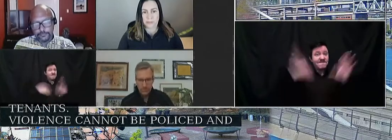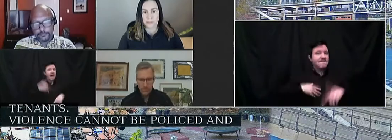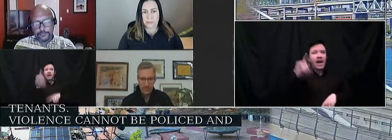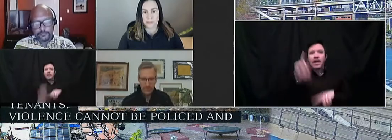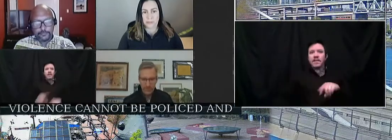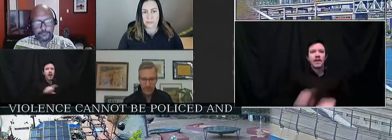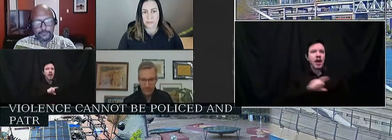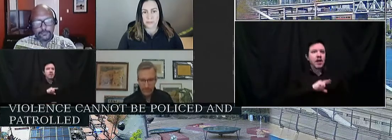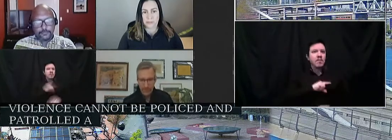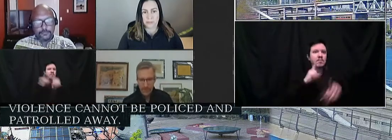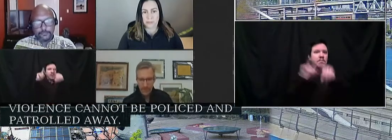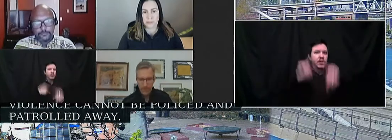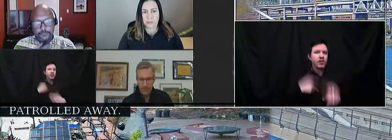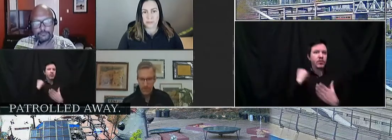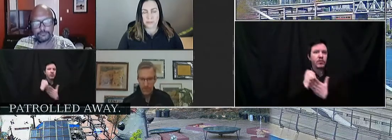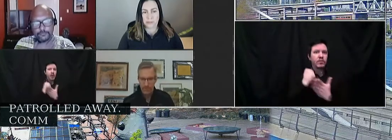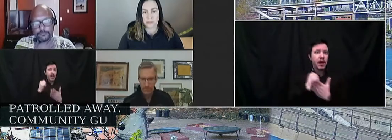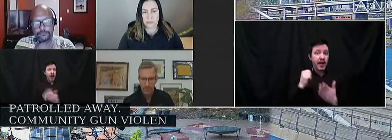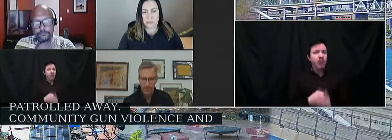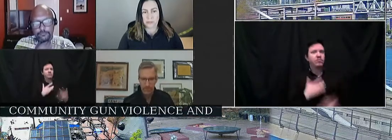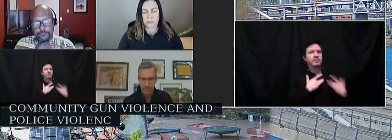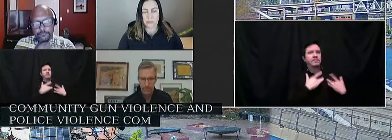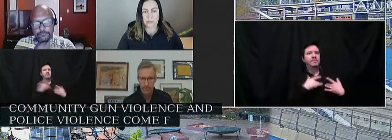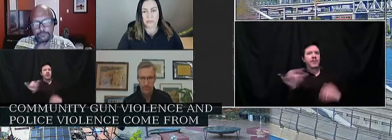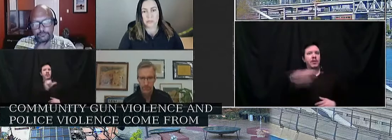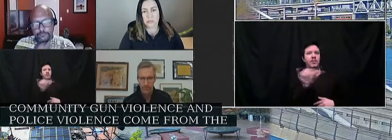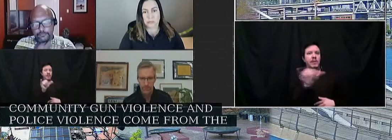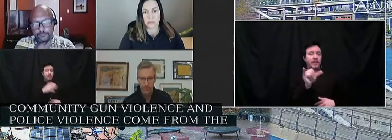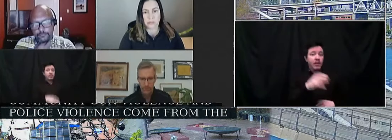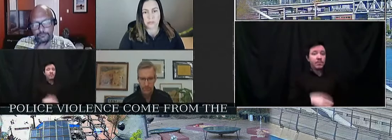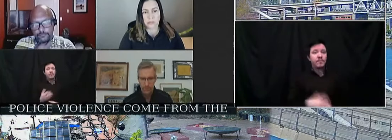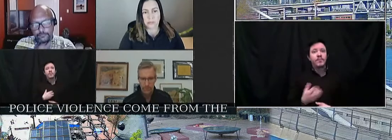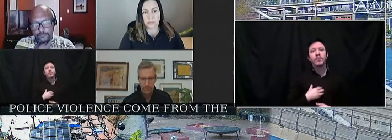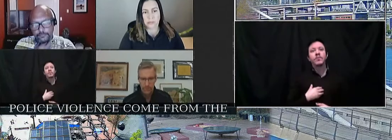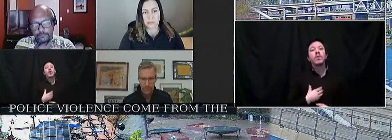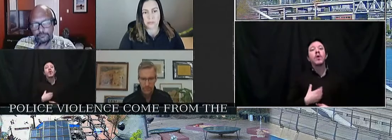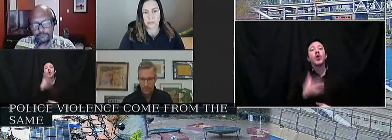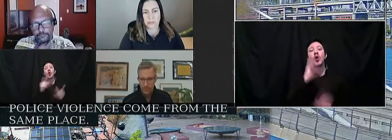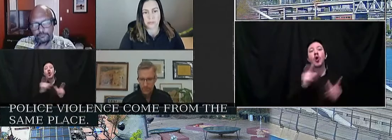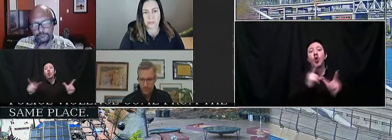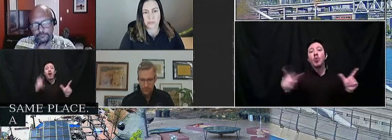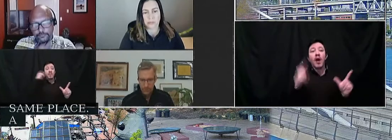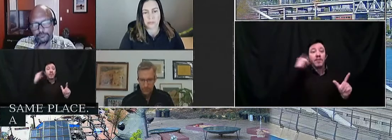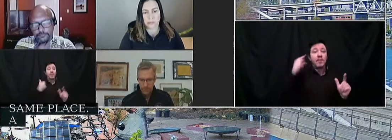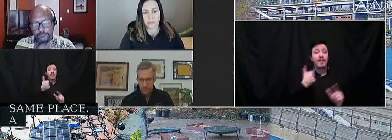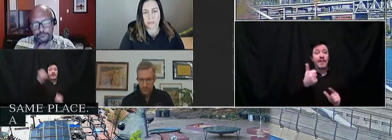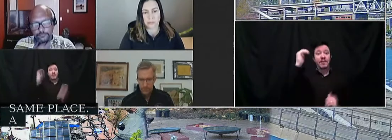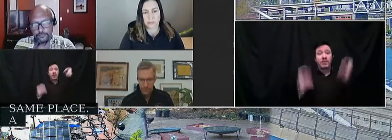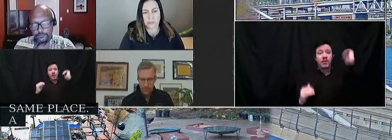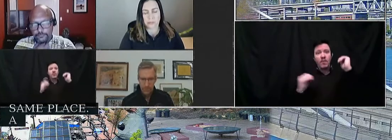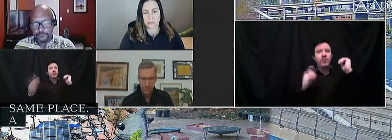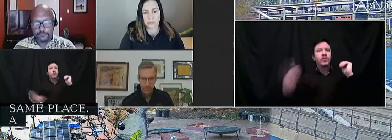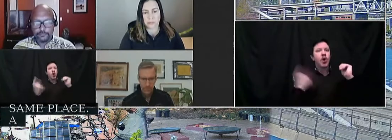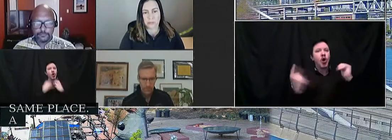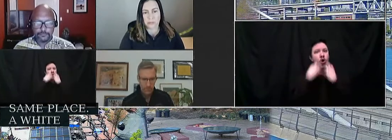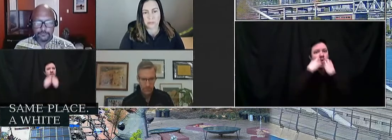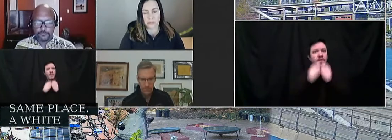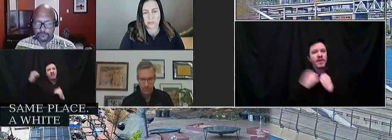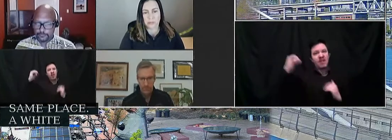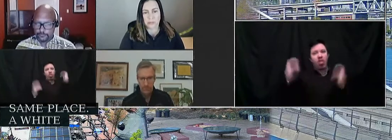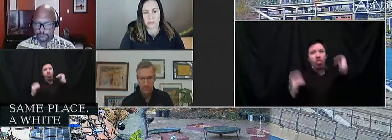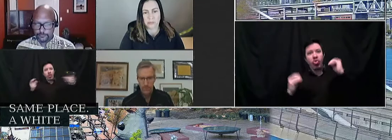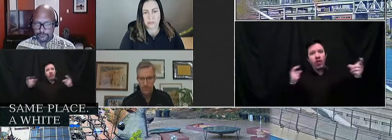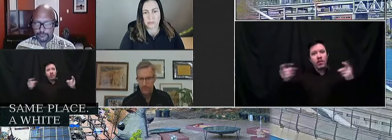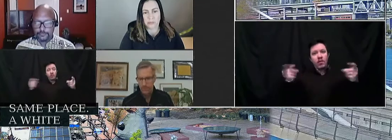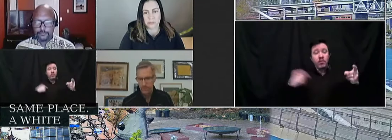Community gun violence and police violence come in the same place. A white supremacist society only valuing domination, which conditions us to see problems